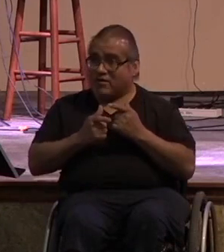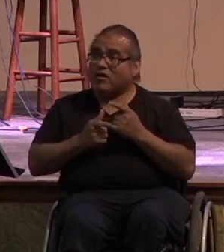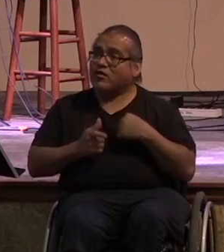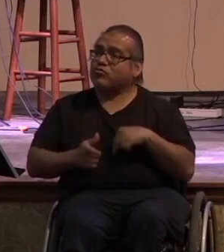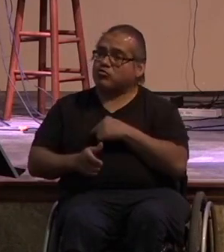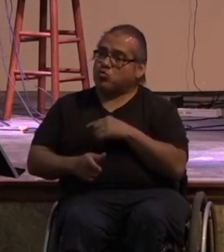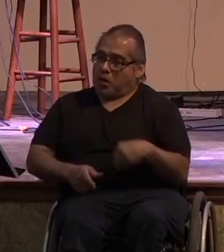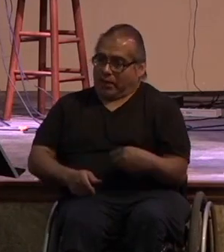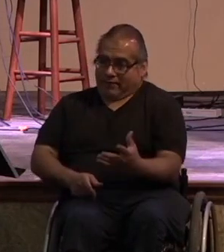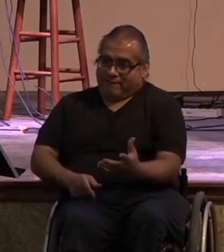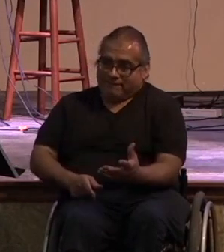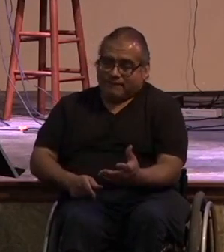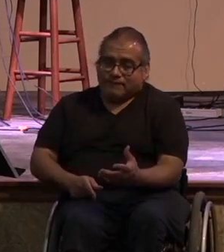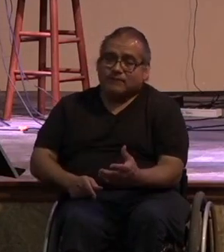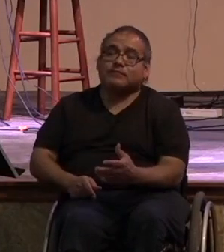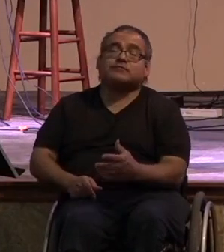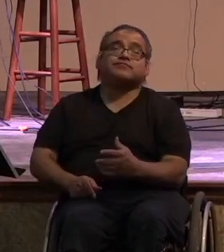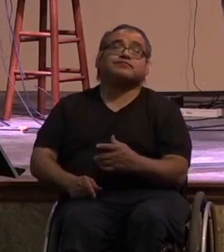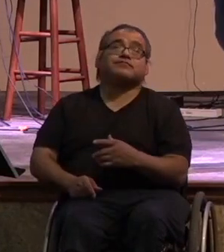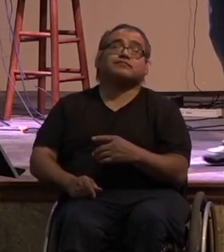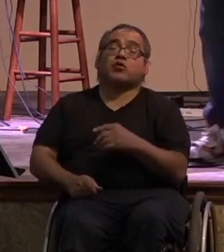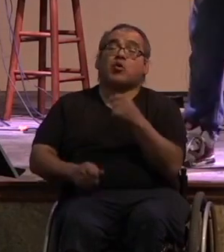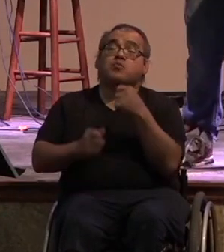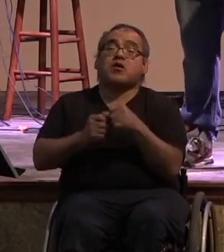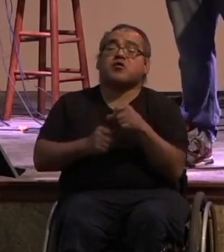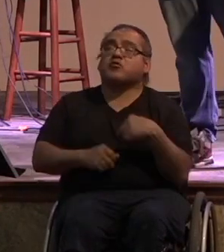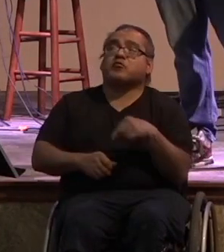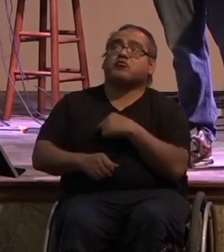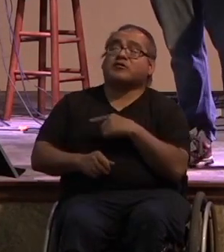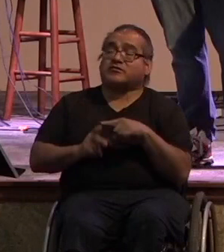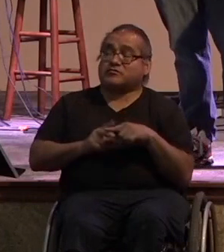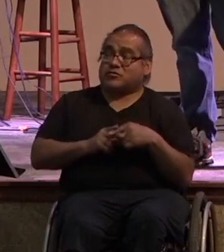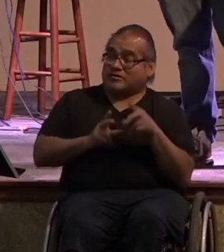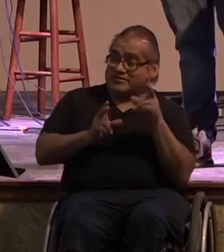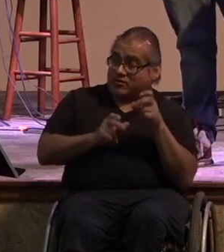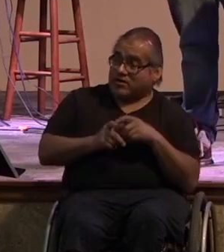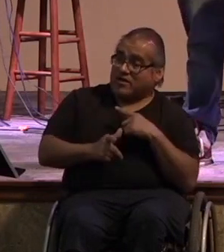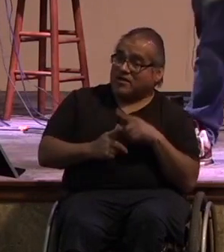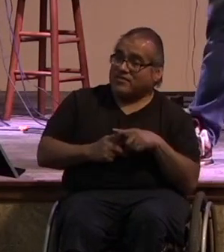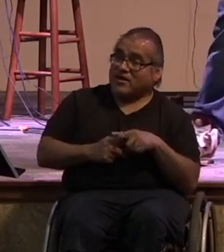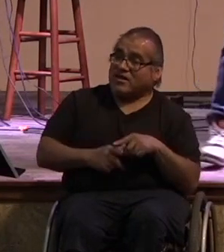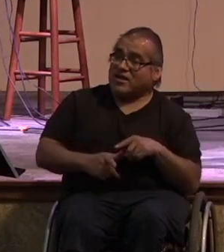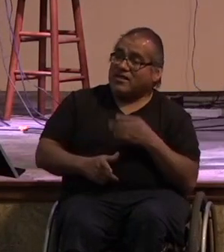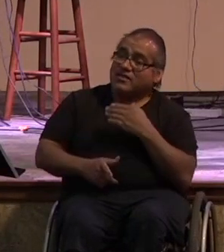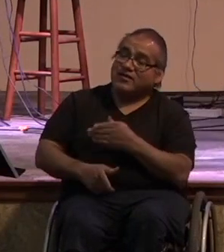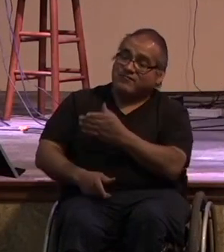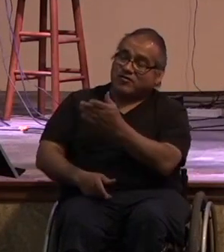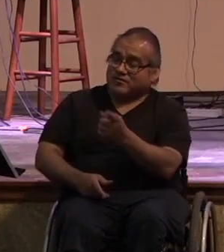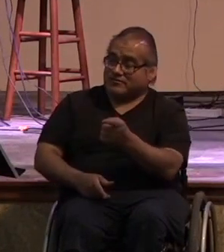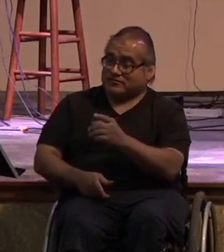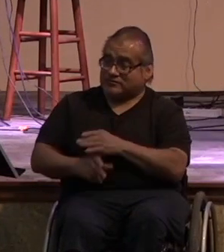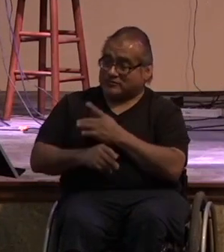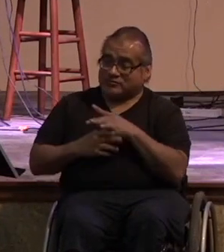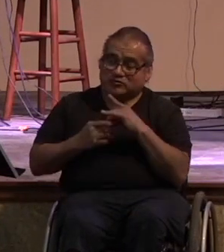so before we get started kind of as a reminder because we started the series then we had a break thank you miriam for bringing the message last week um